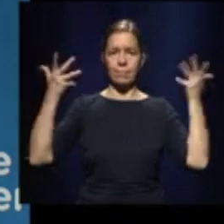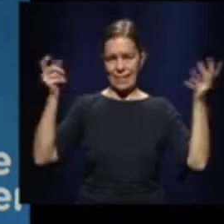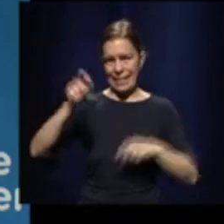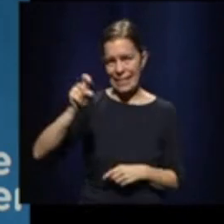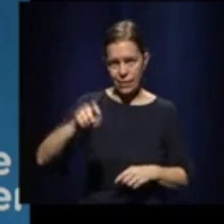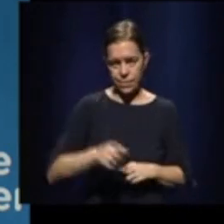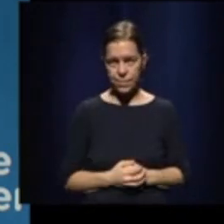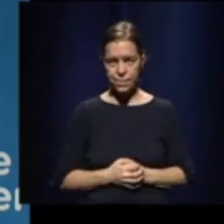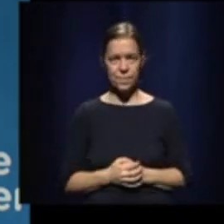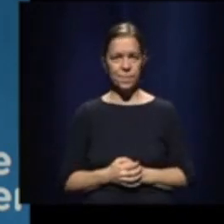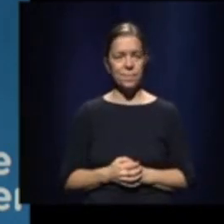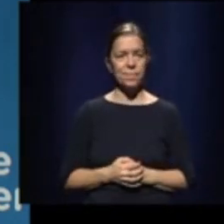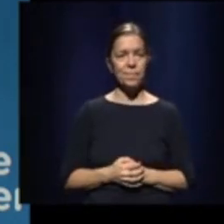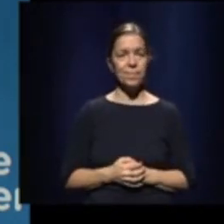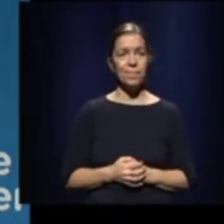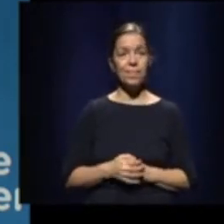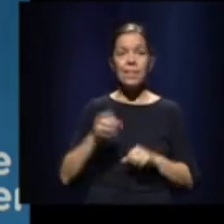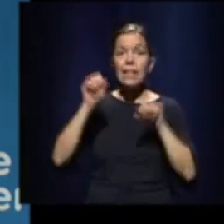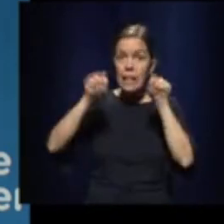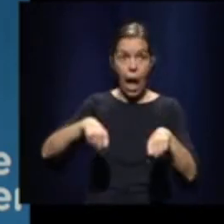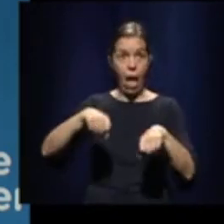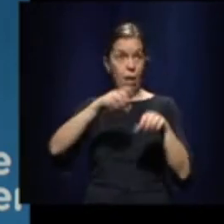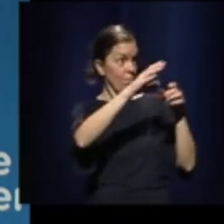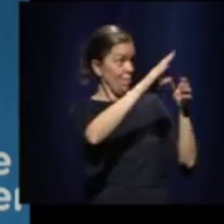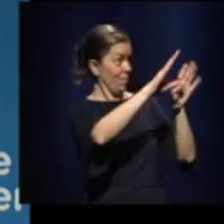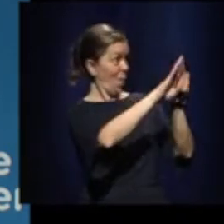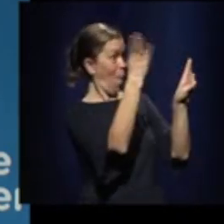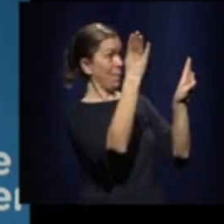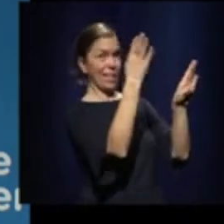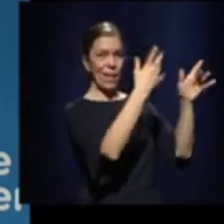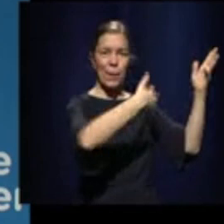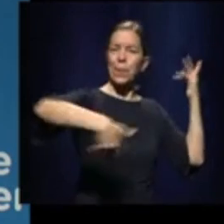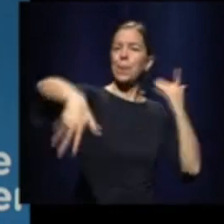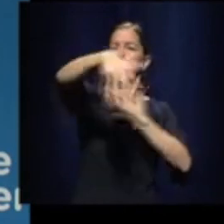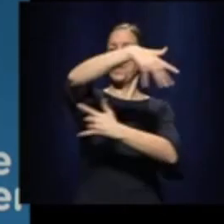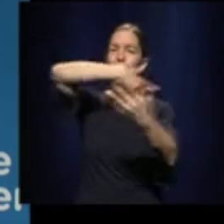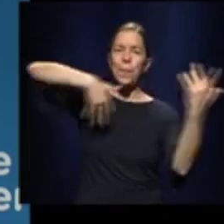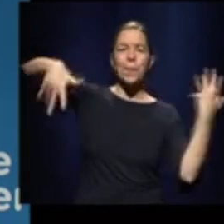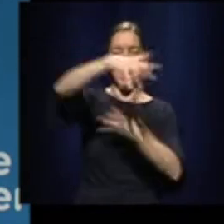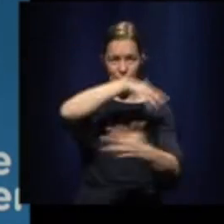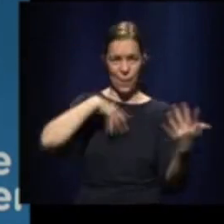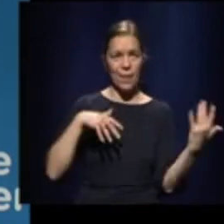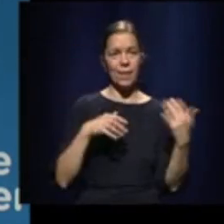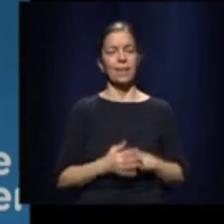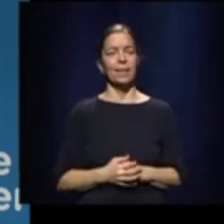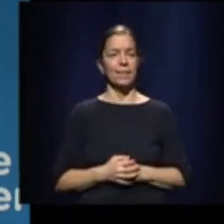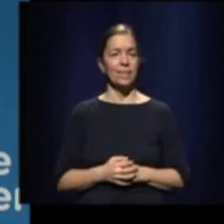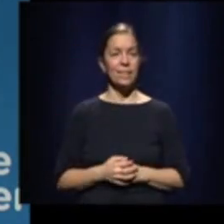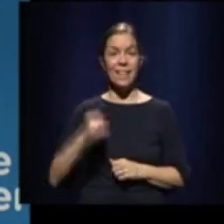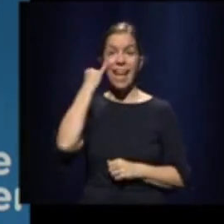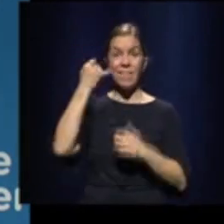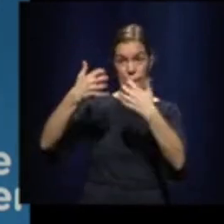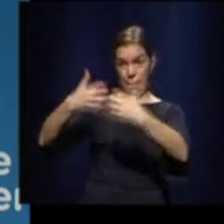the place, which is one of the other issues that you can use, rather than those air purifiers.